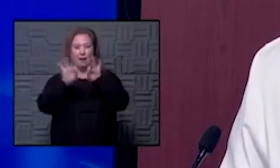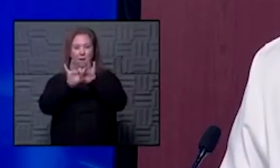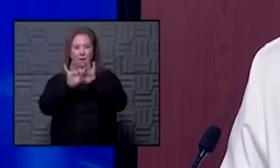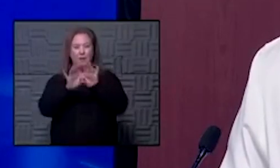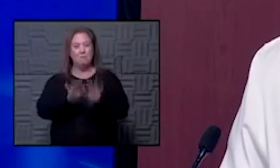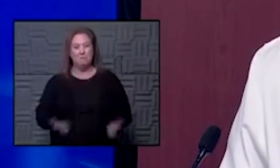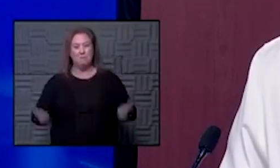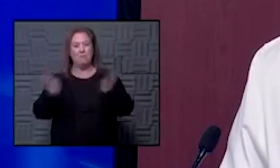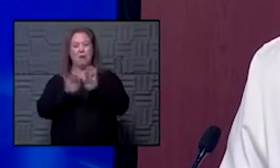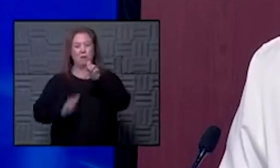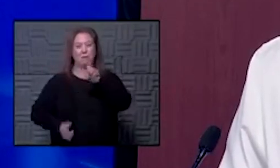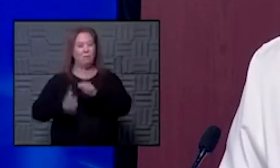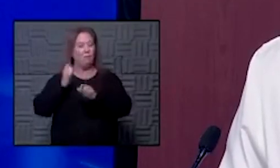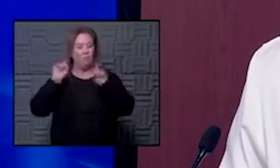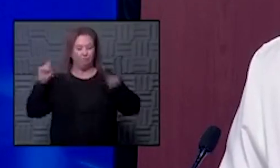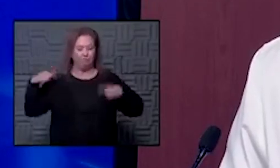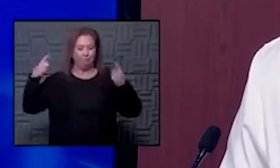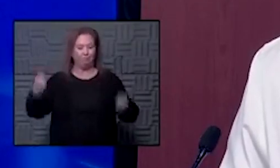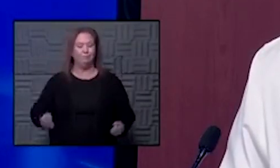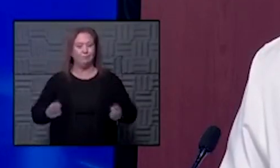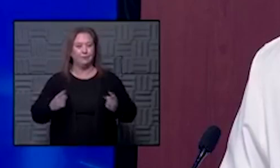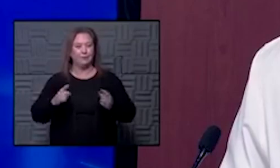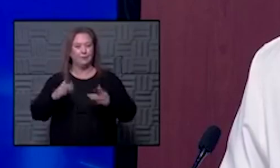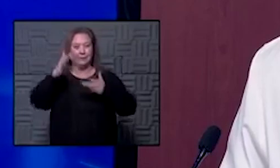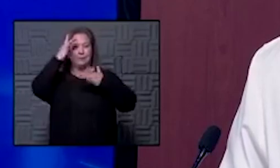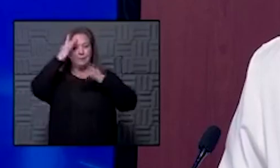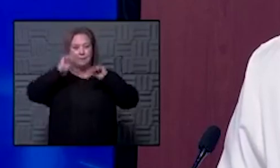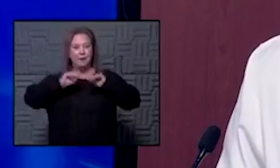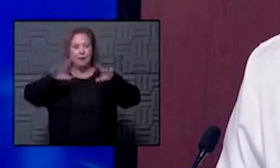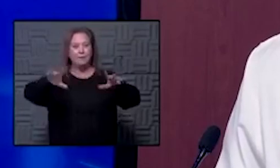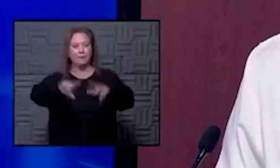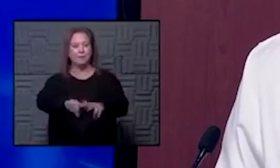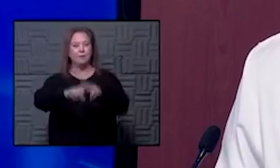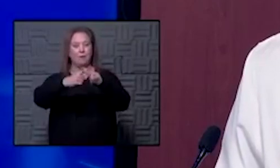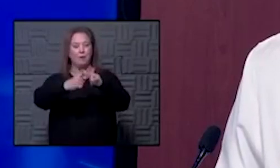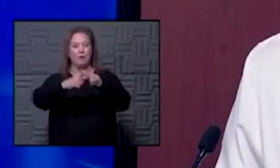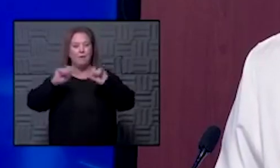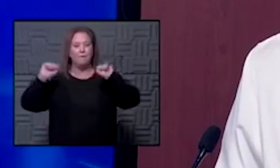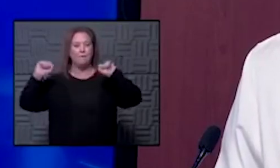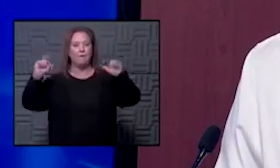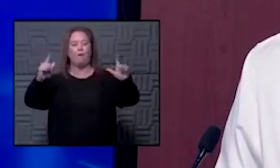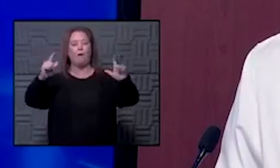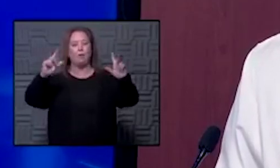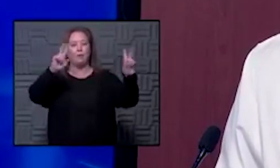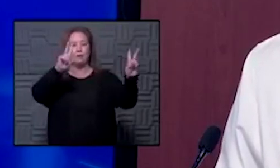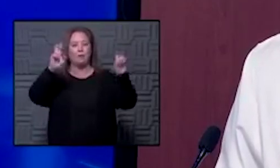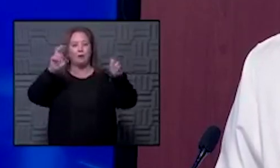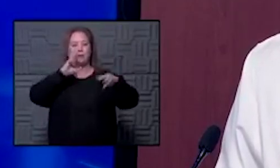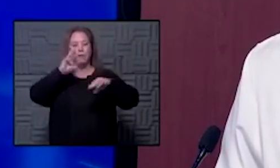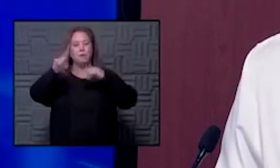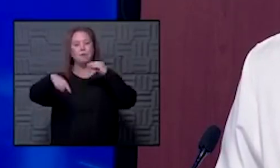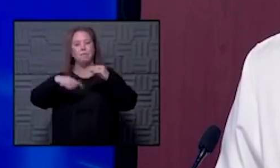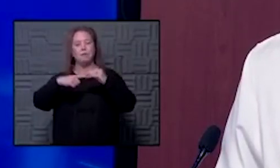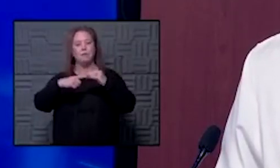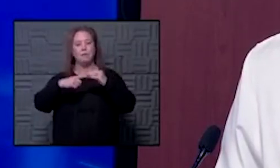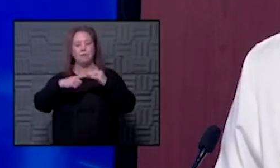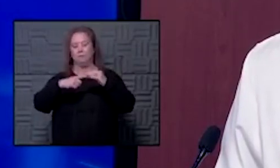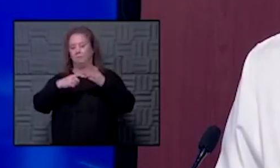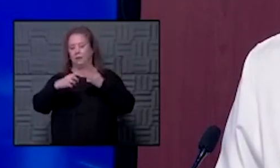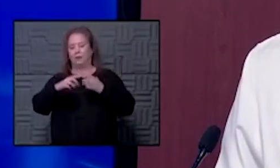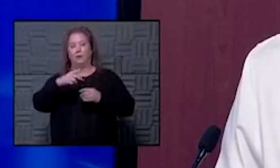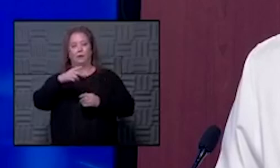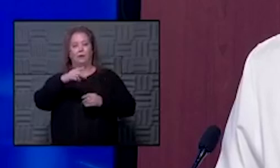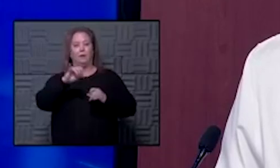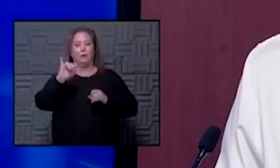more than they have at any point in the pandemic so for all of the topics that we've talked about whether it be the